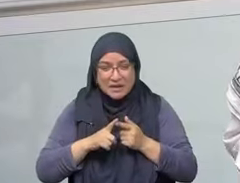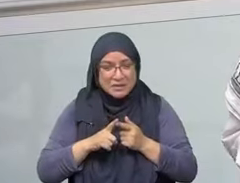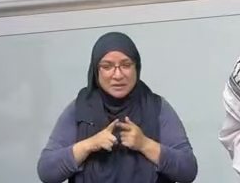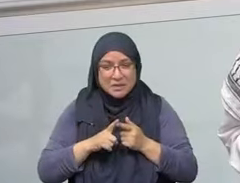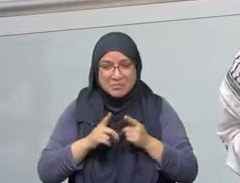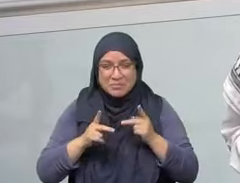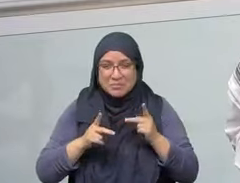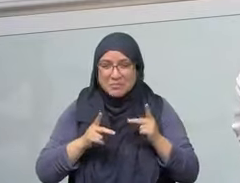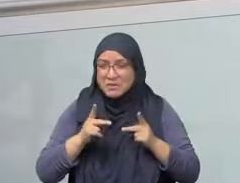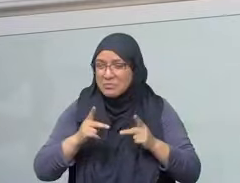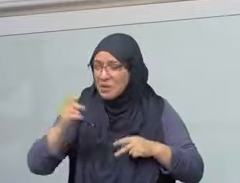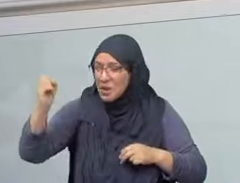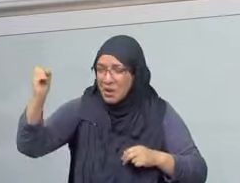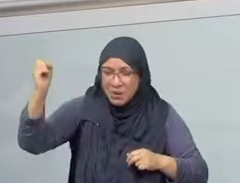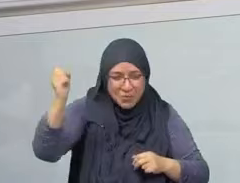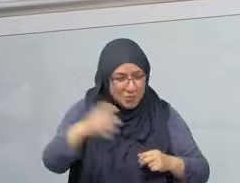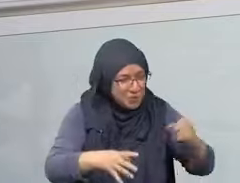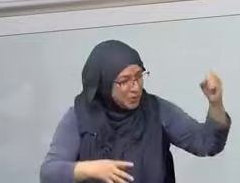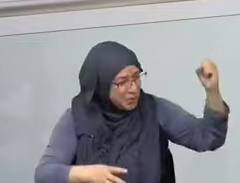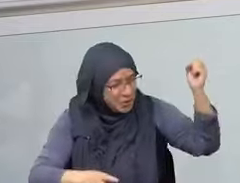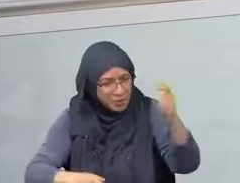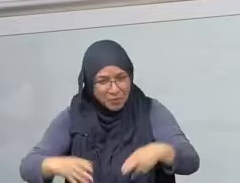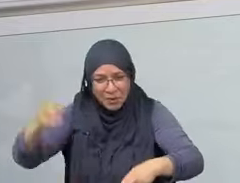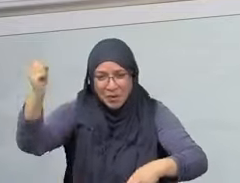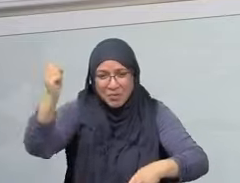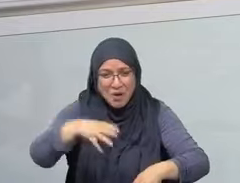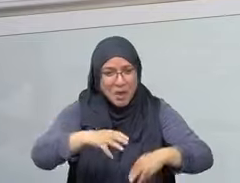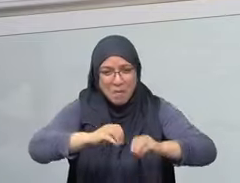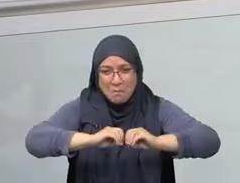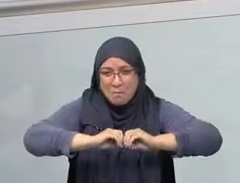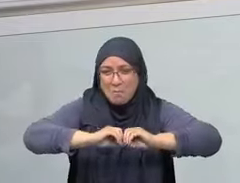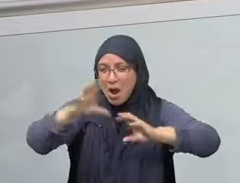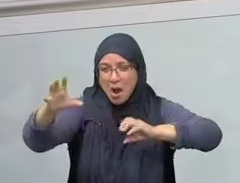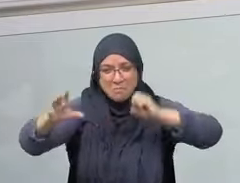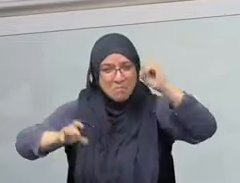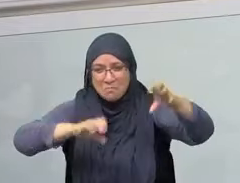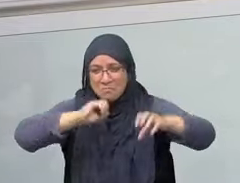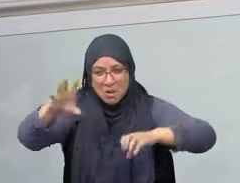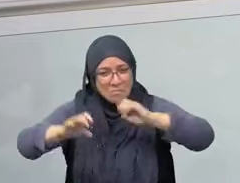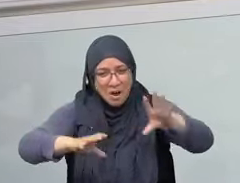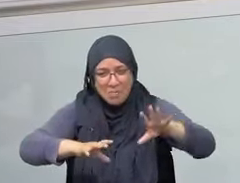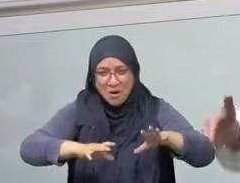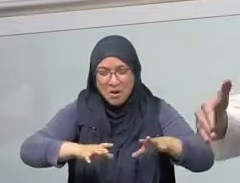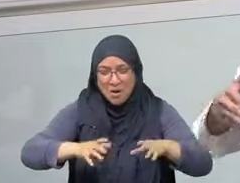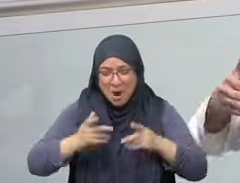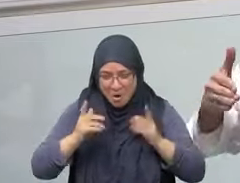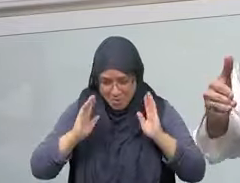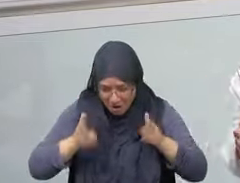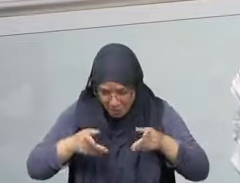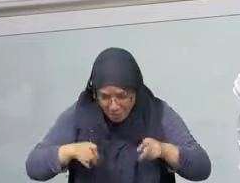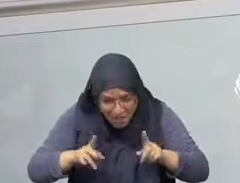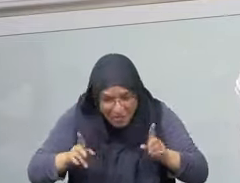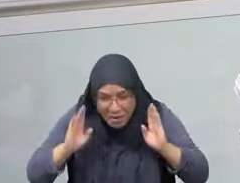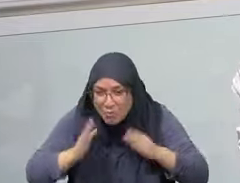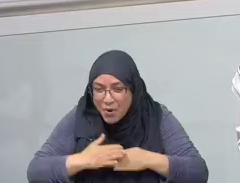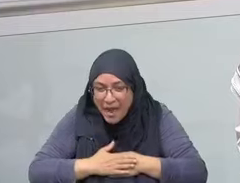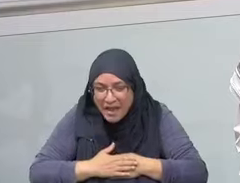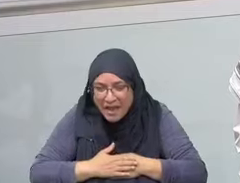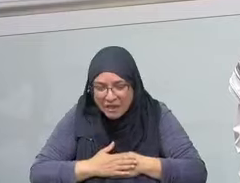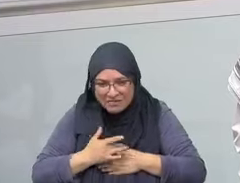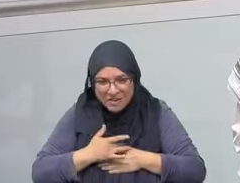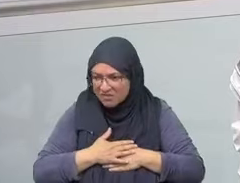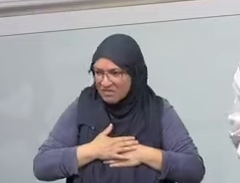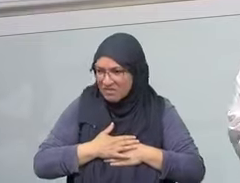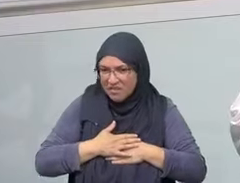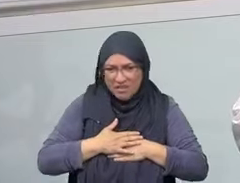brothers and sisters, what then of that brother that we saw the iconic image of Ramadan praying his salah, and they are surrounding him from all